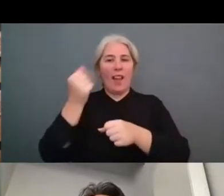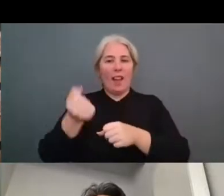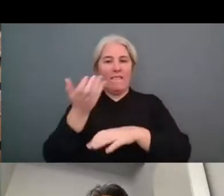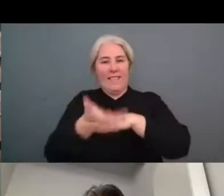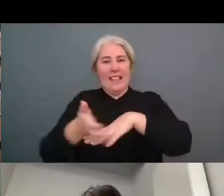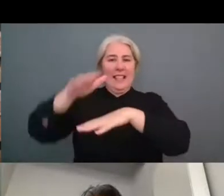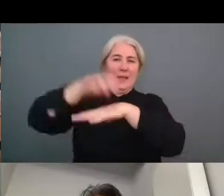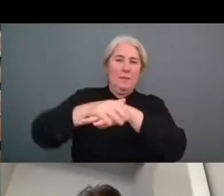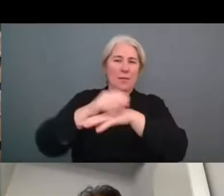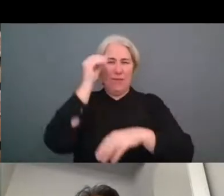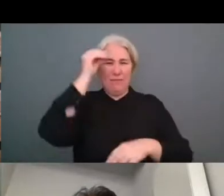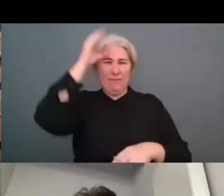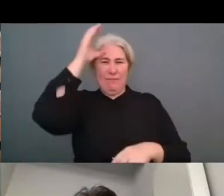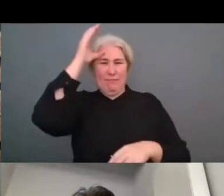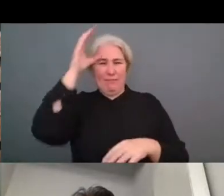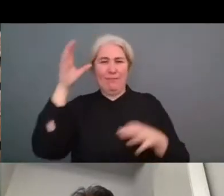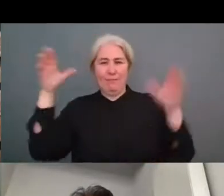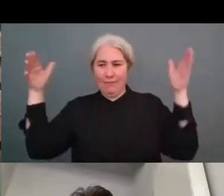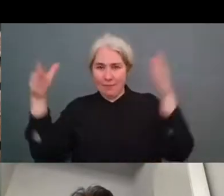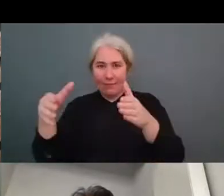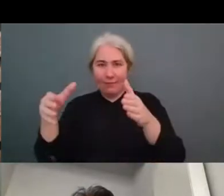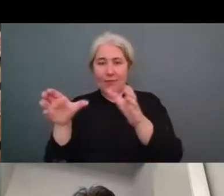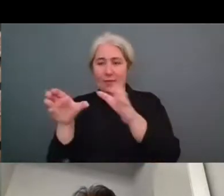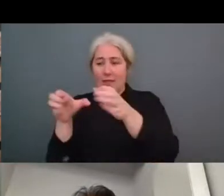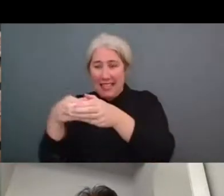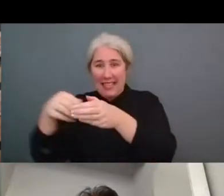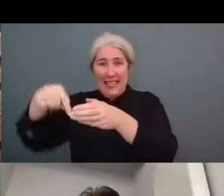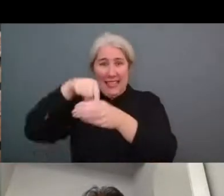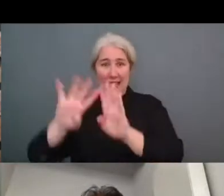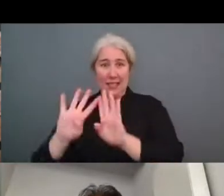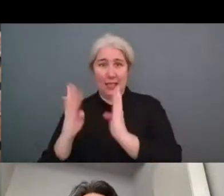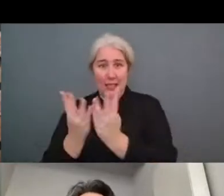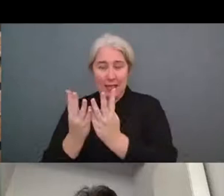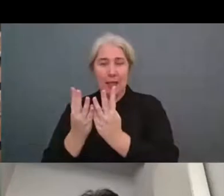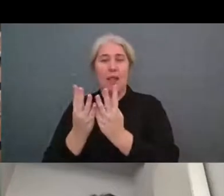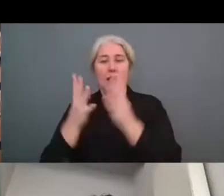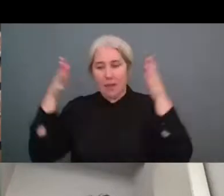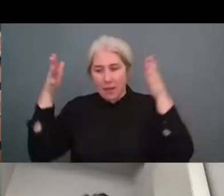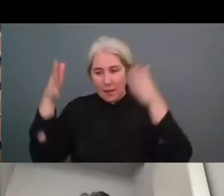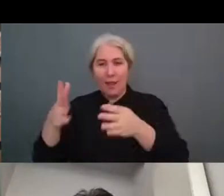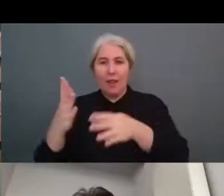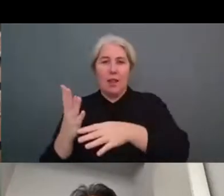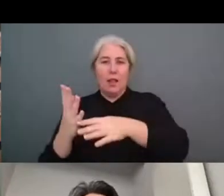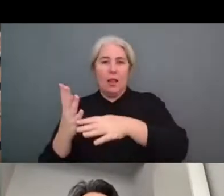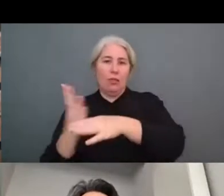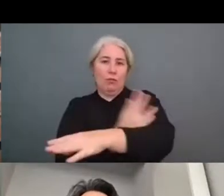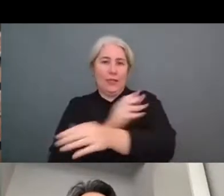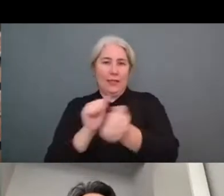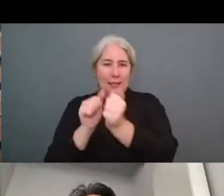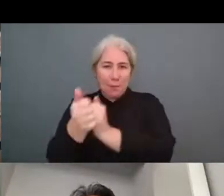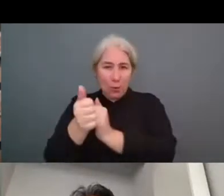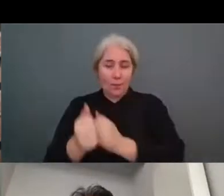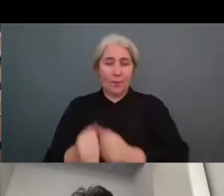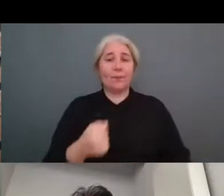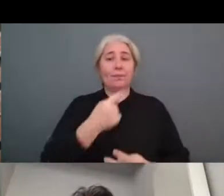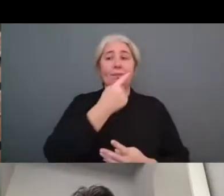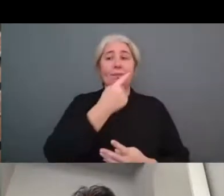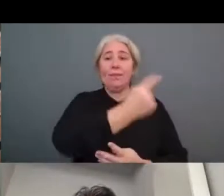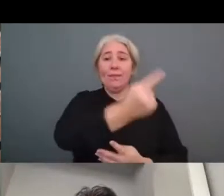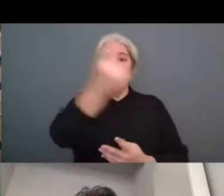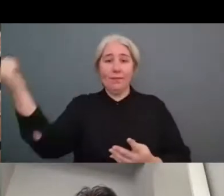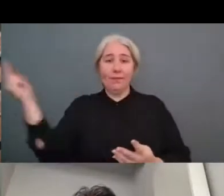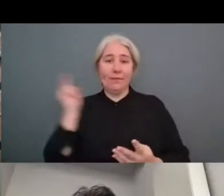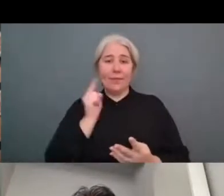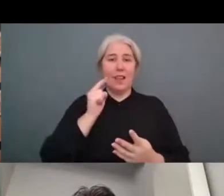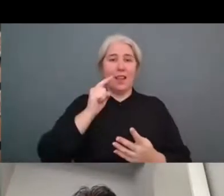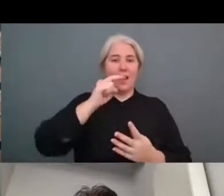sport the experts are sent from the member states and we also have of course